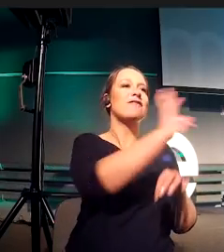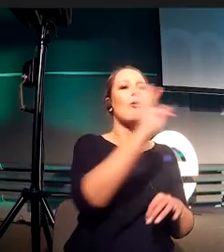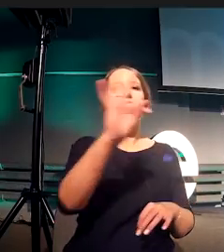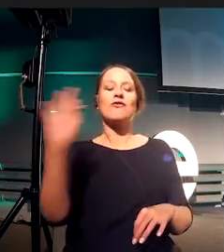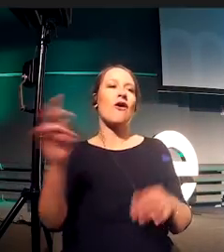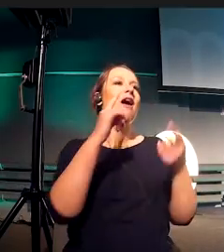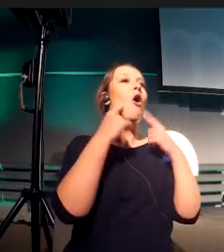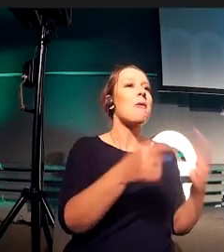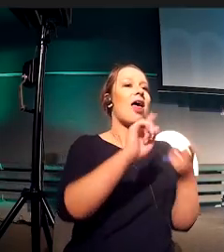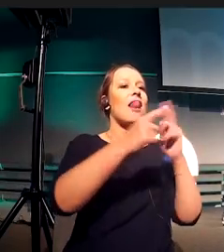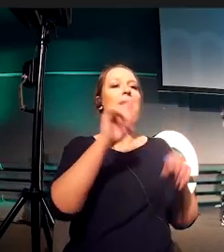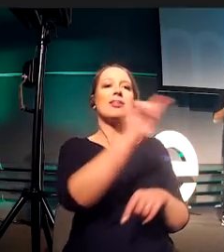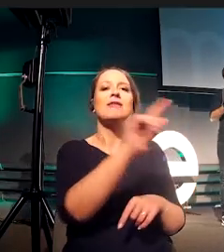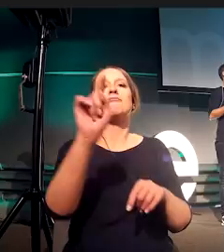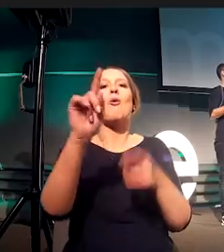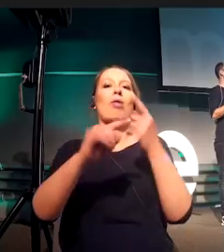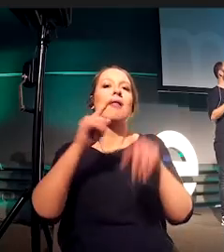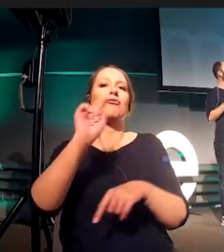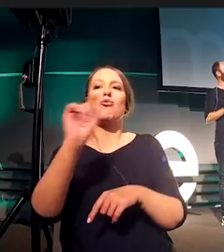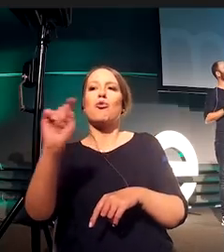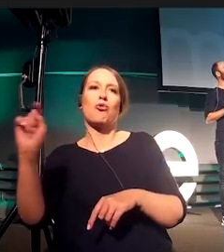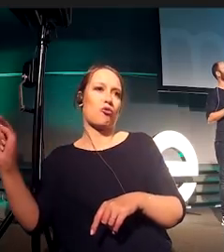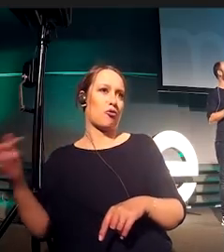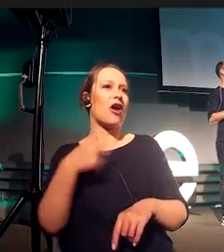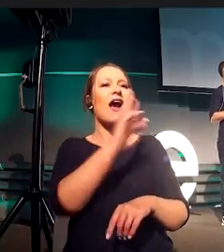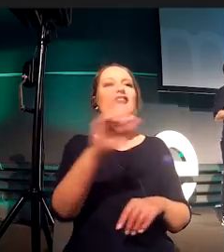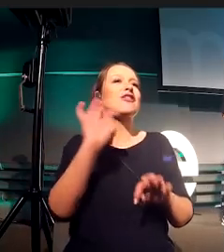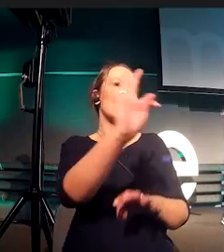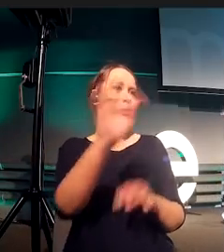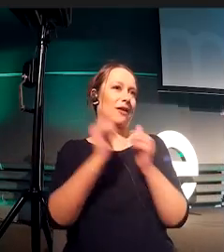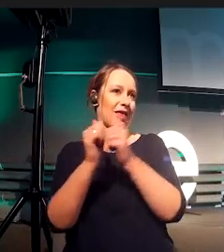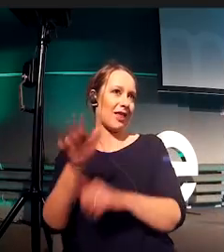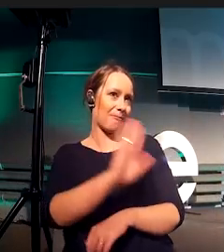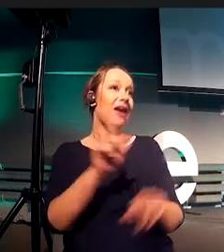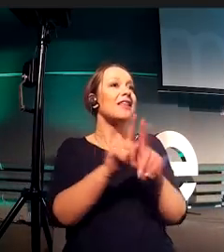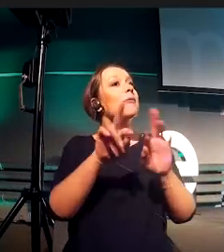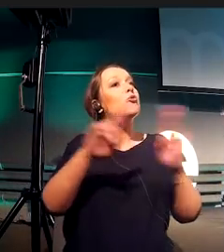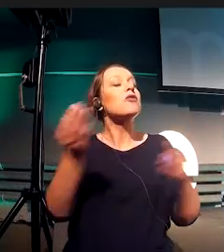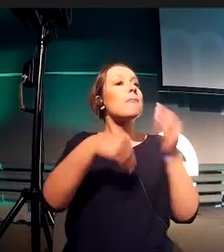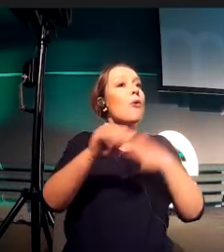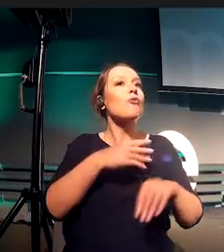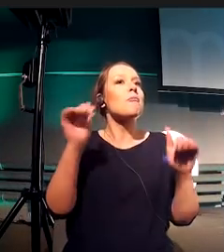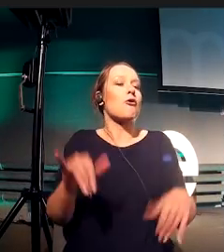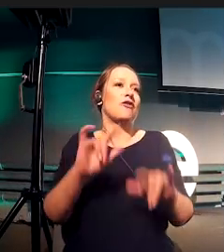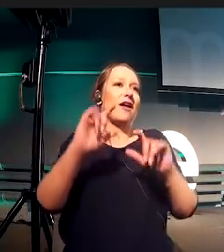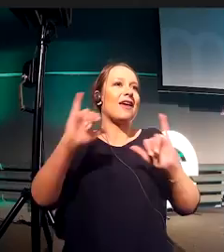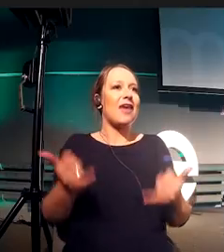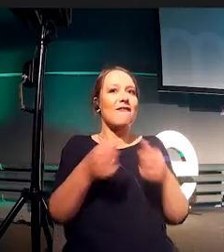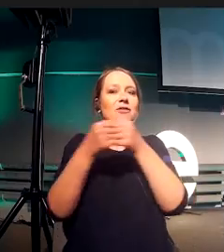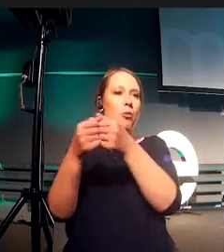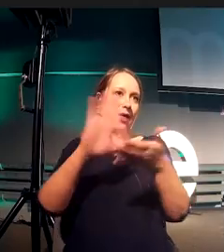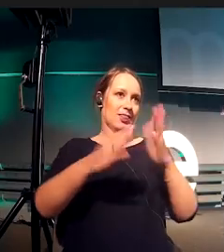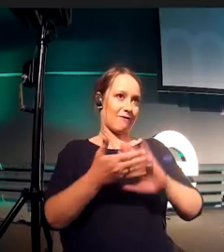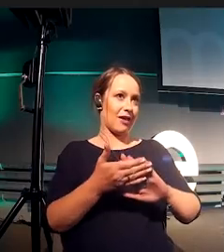product, we are able to save consistency, work together, and make sure that one